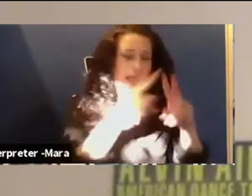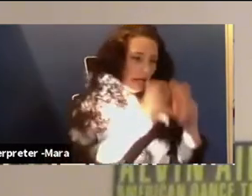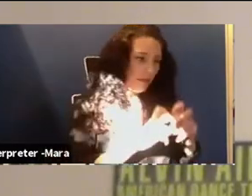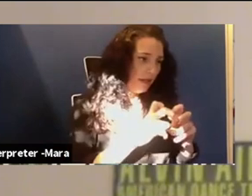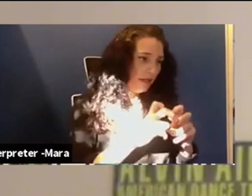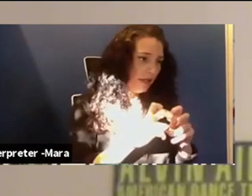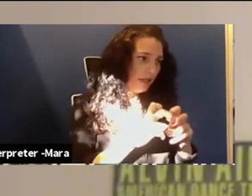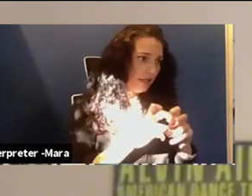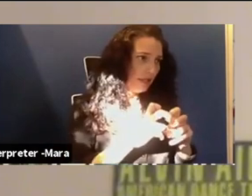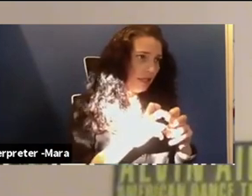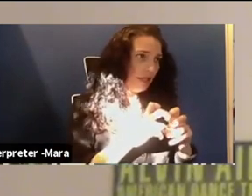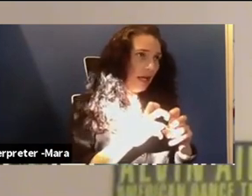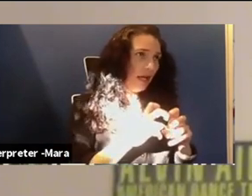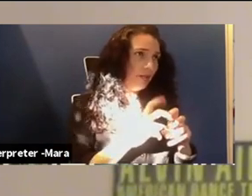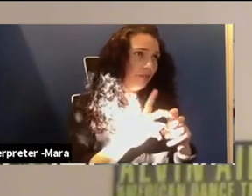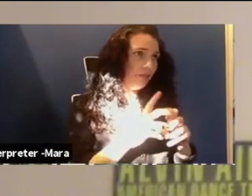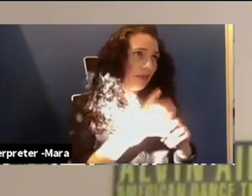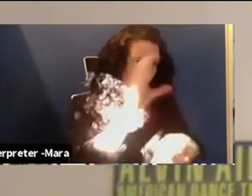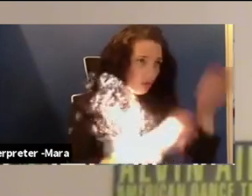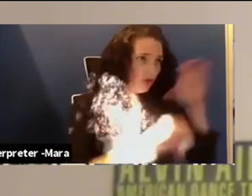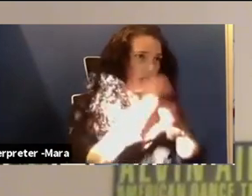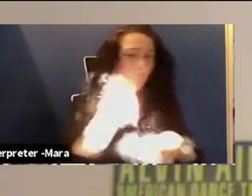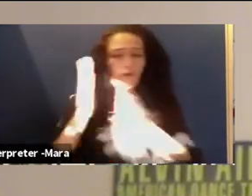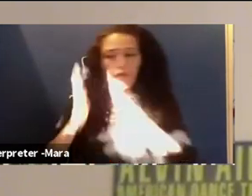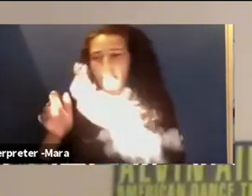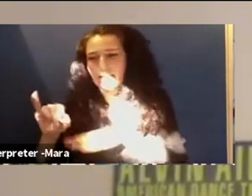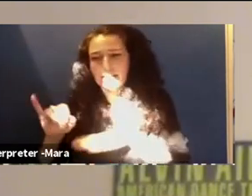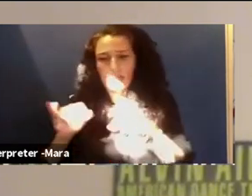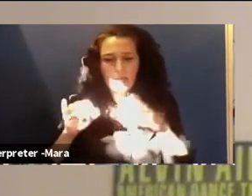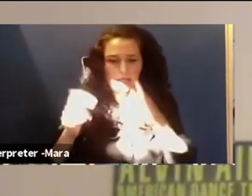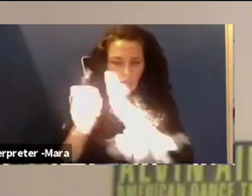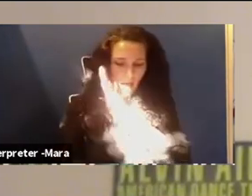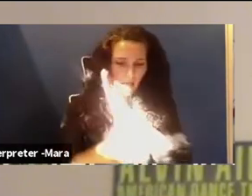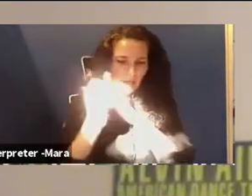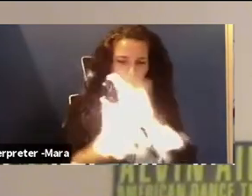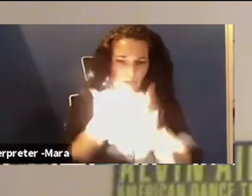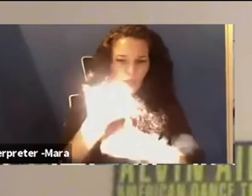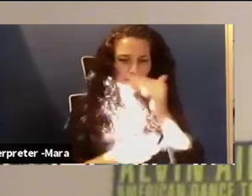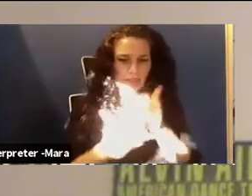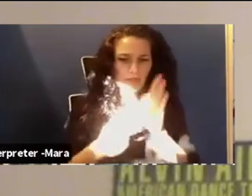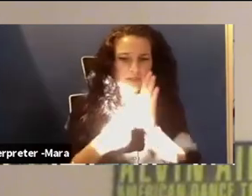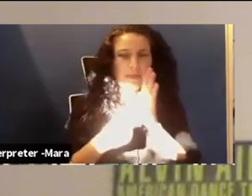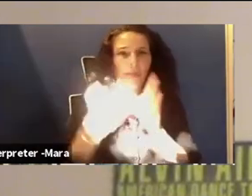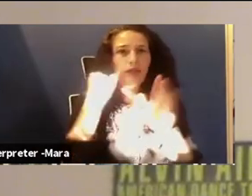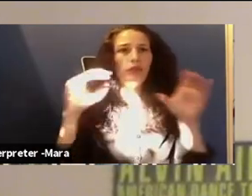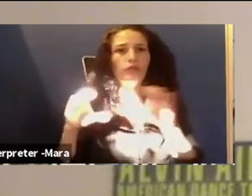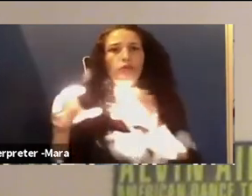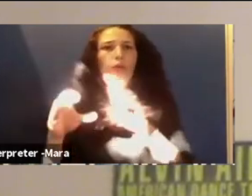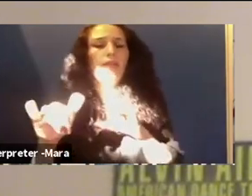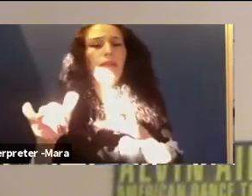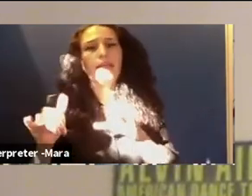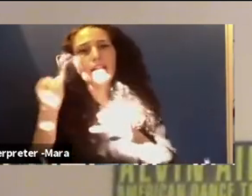processing. So normally when you're developing a drug, for instance, you might have 100 or 200